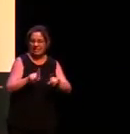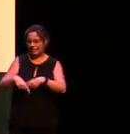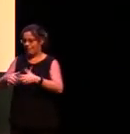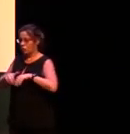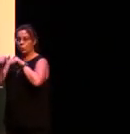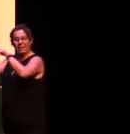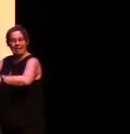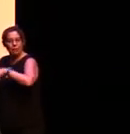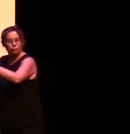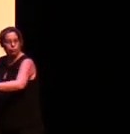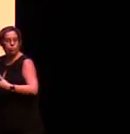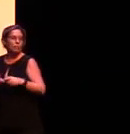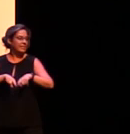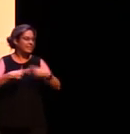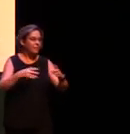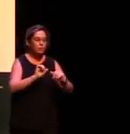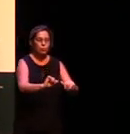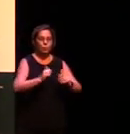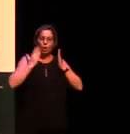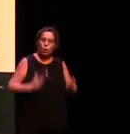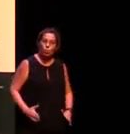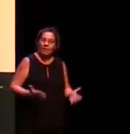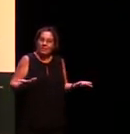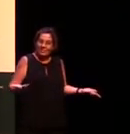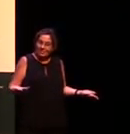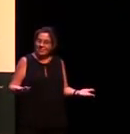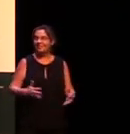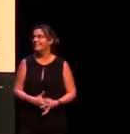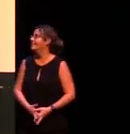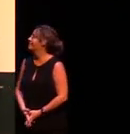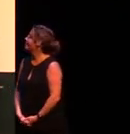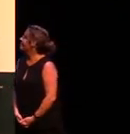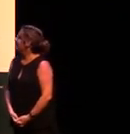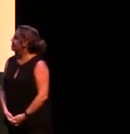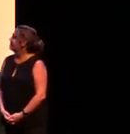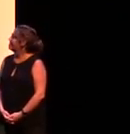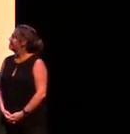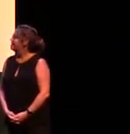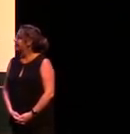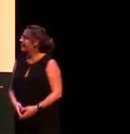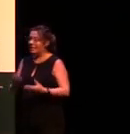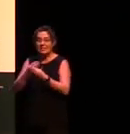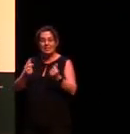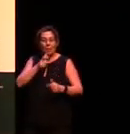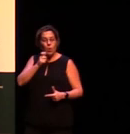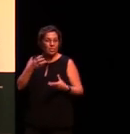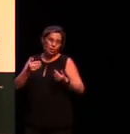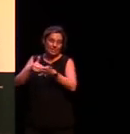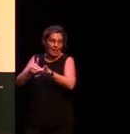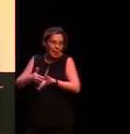we also find a number of words that just might be useful so